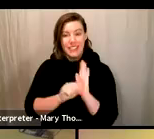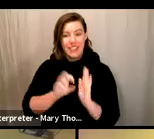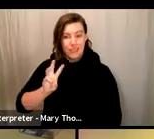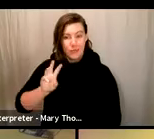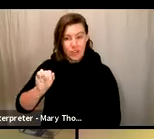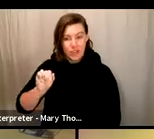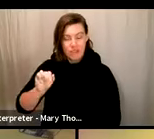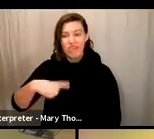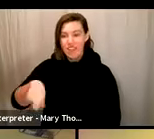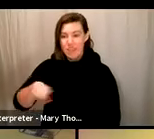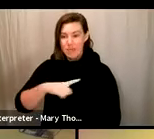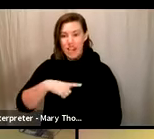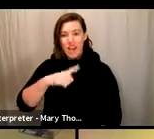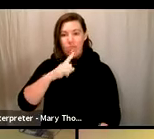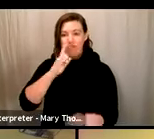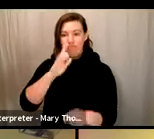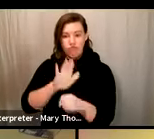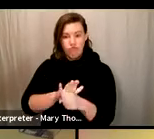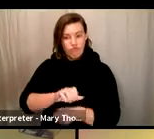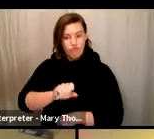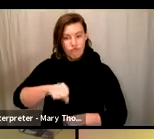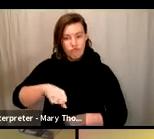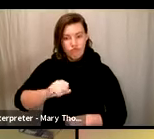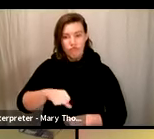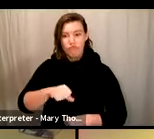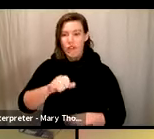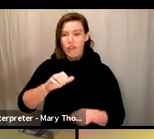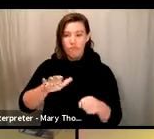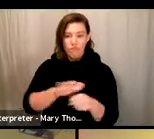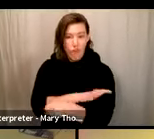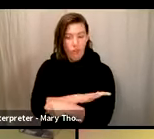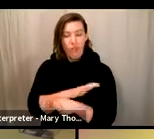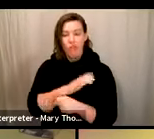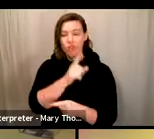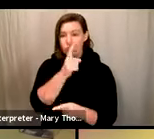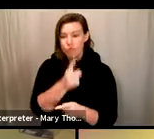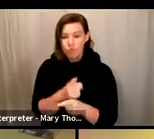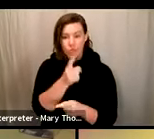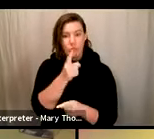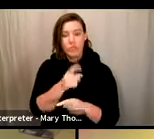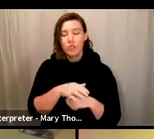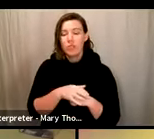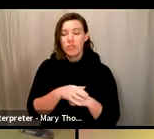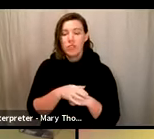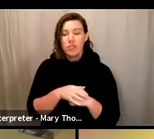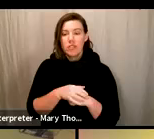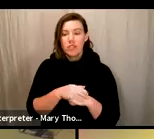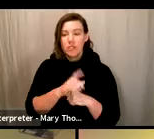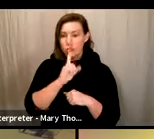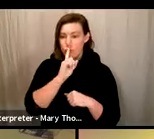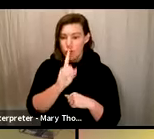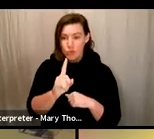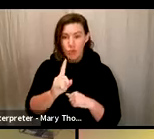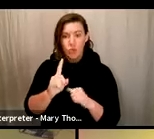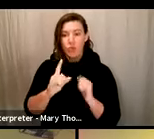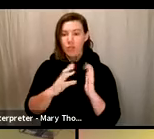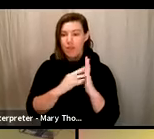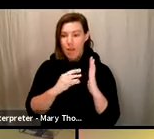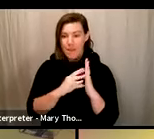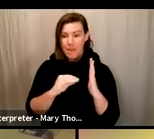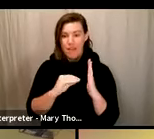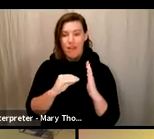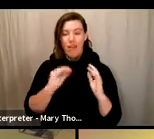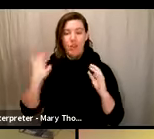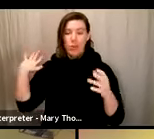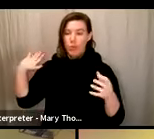true, and correct copy of the abstract of votes, including the cumulative results, precinct